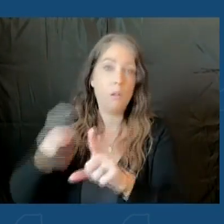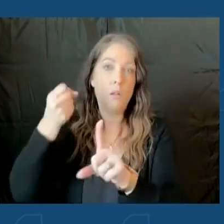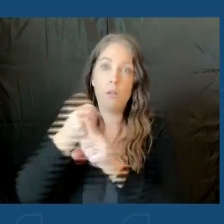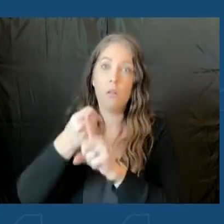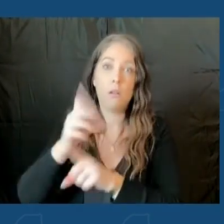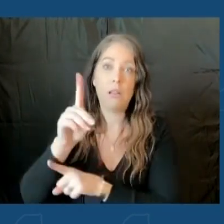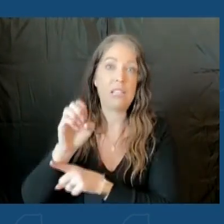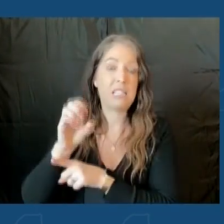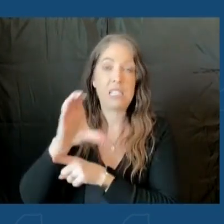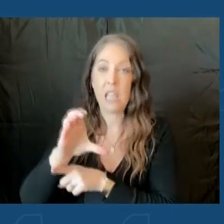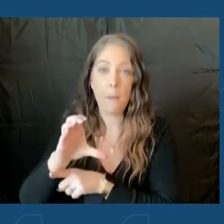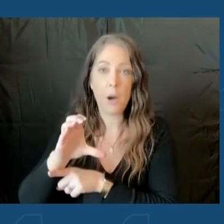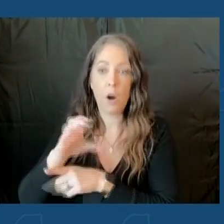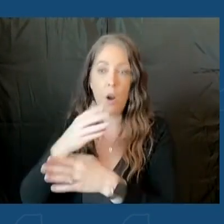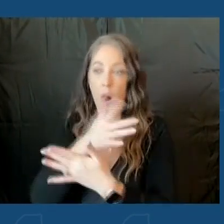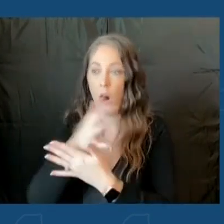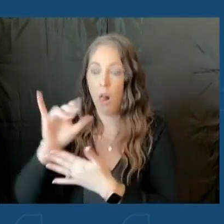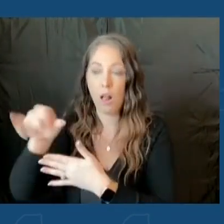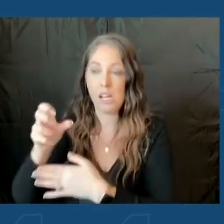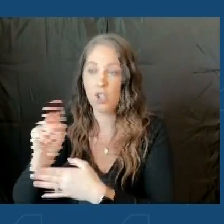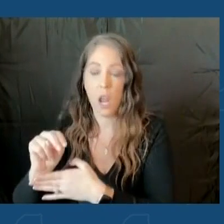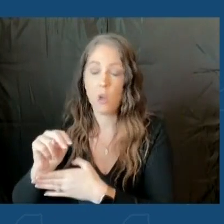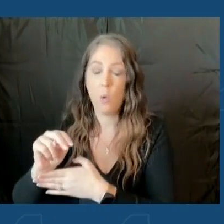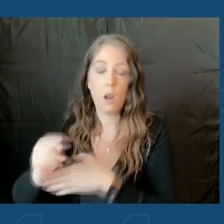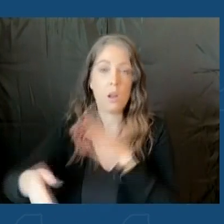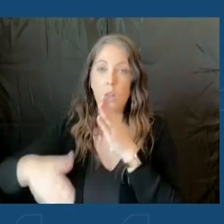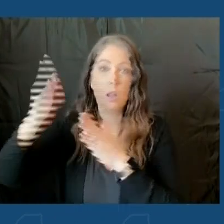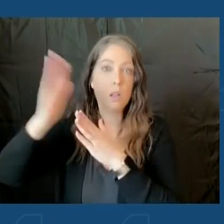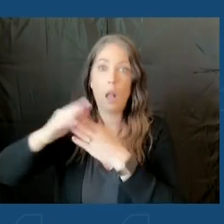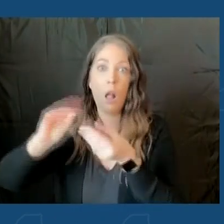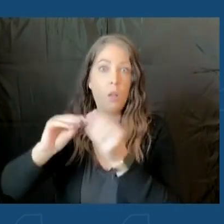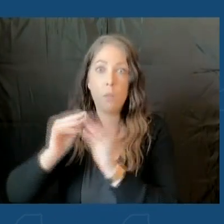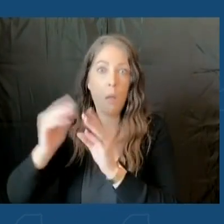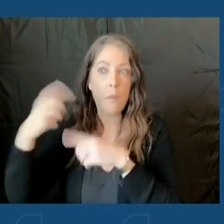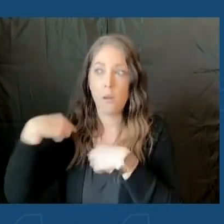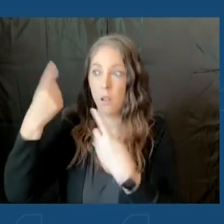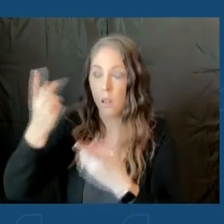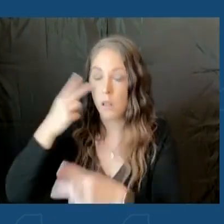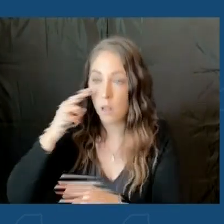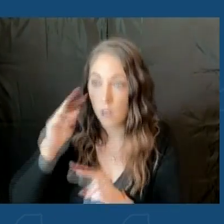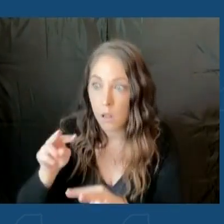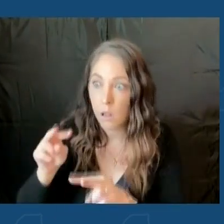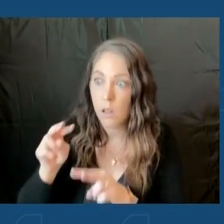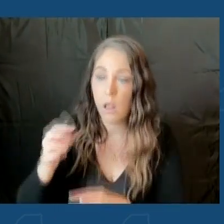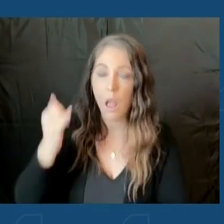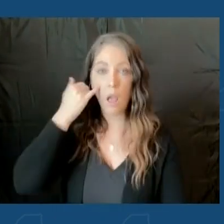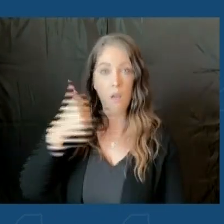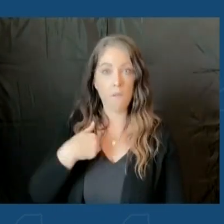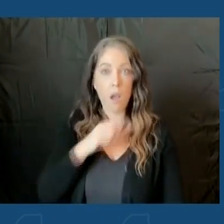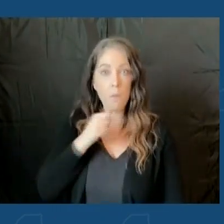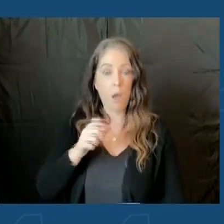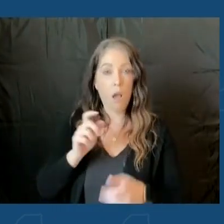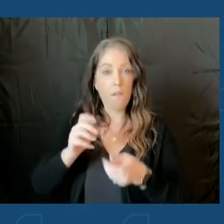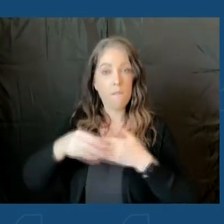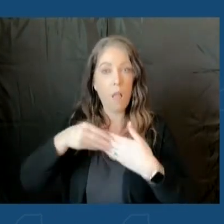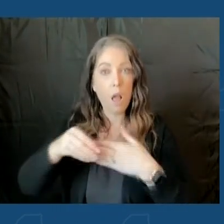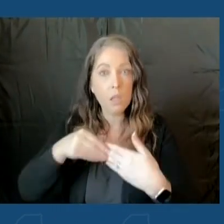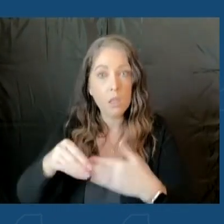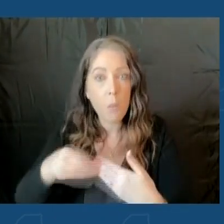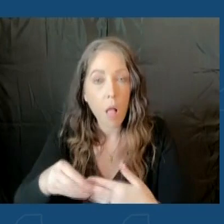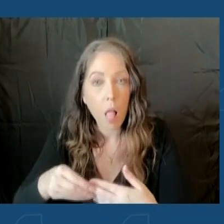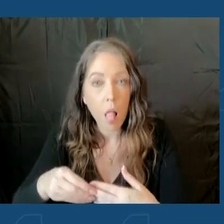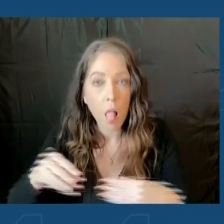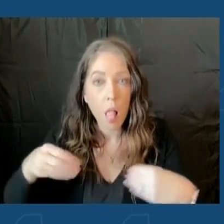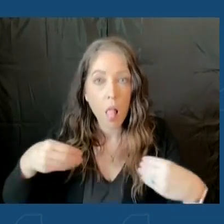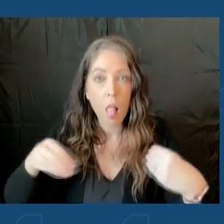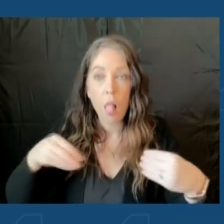all the way through January. The numbers were among the highest we've seen ever. If I didn't have the flexibility that the